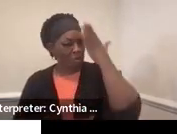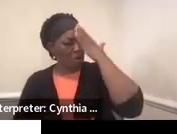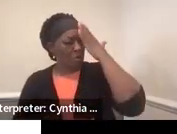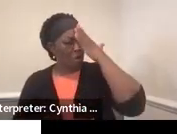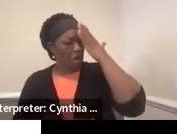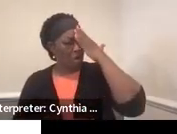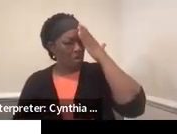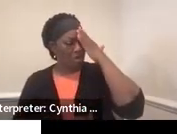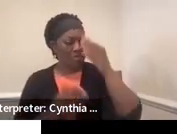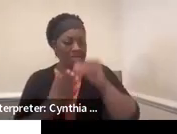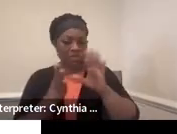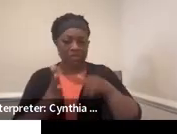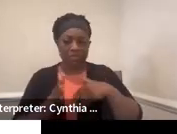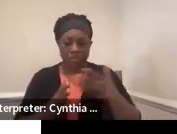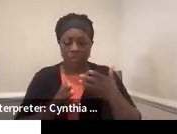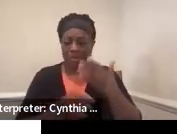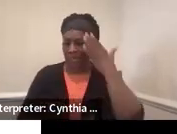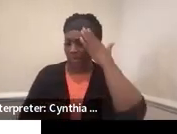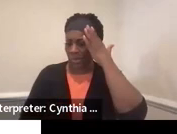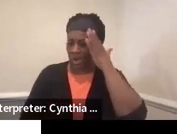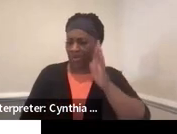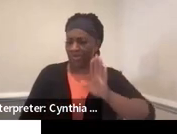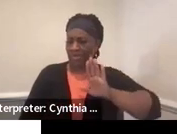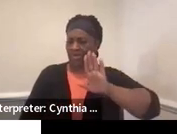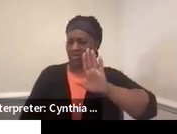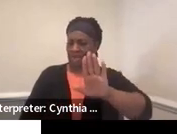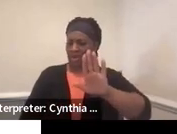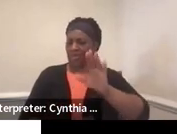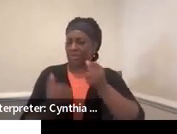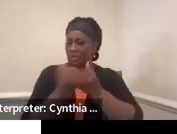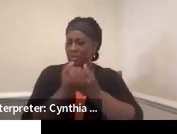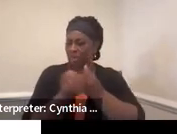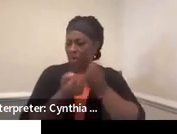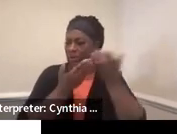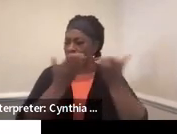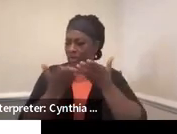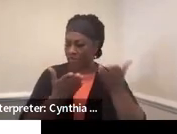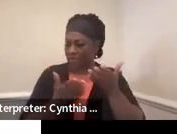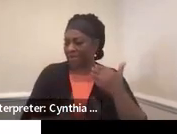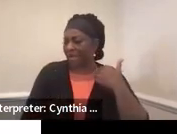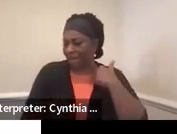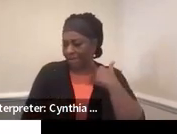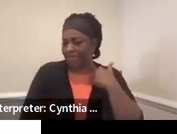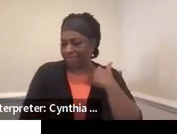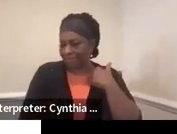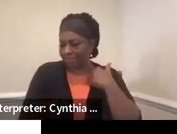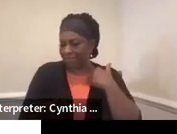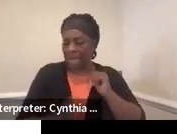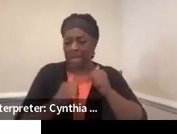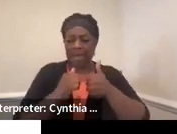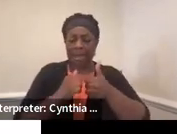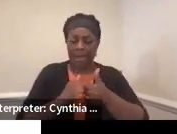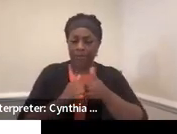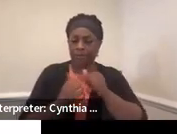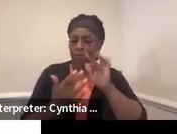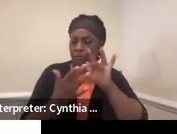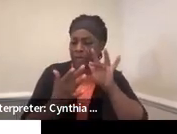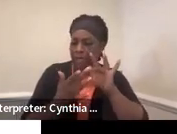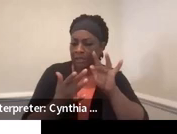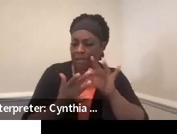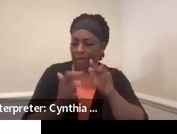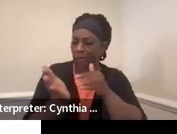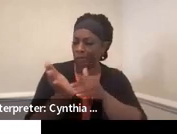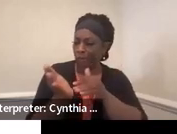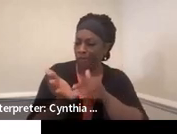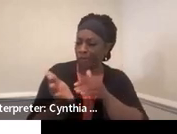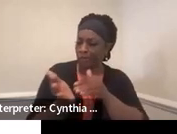sure that the student is aware of the support services that they have. How to contact them, how to